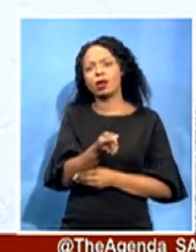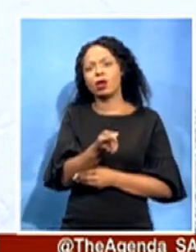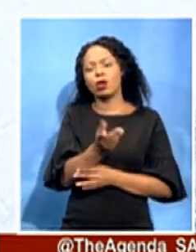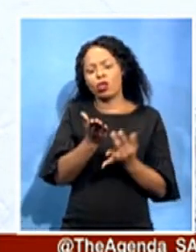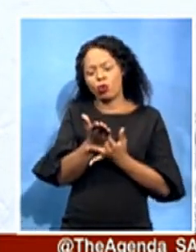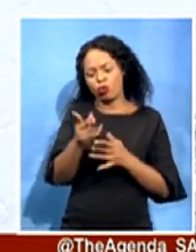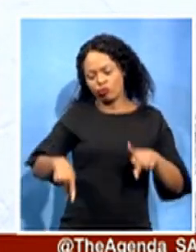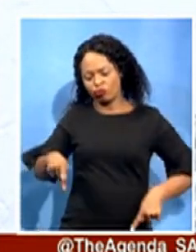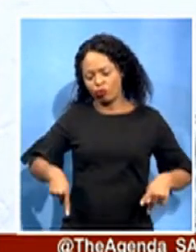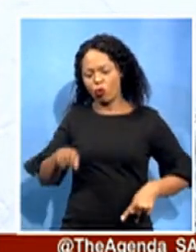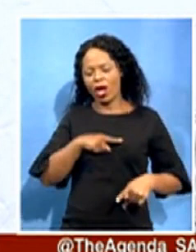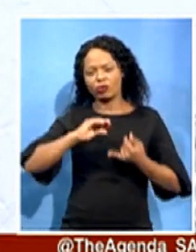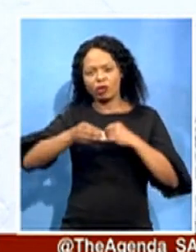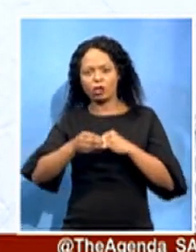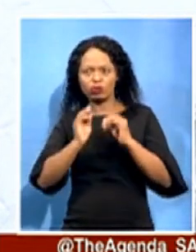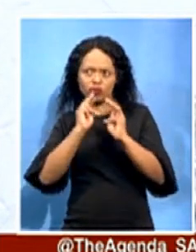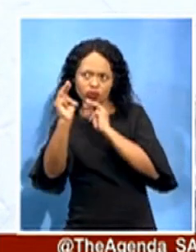with the PPE suppliers.